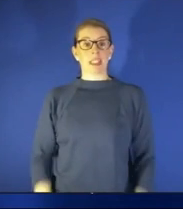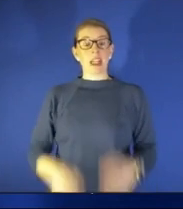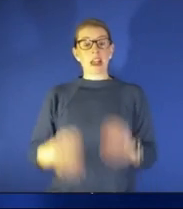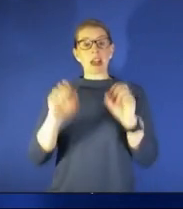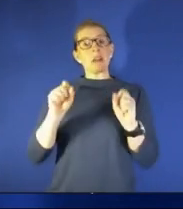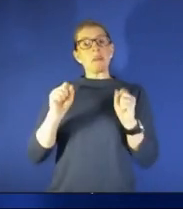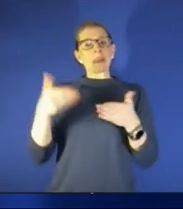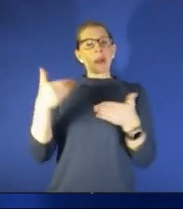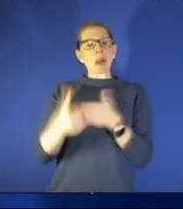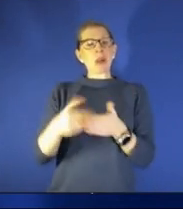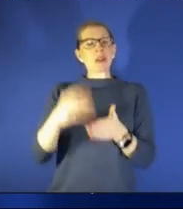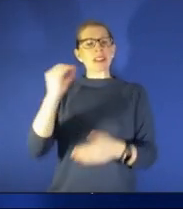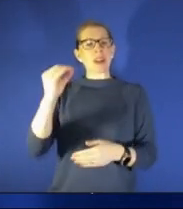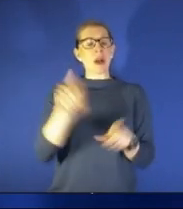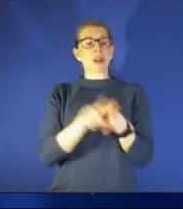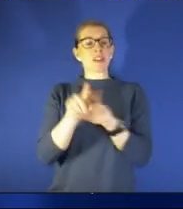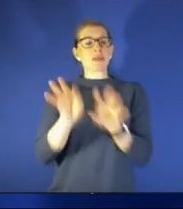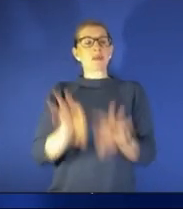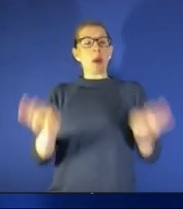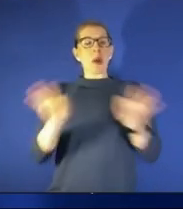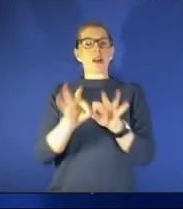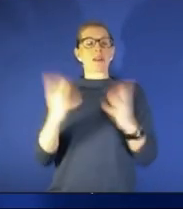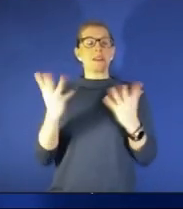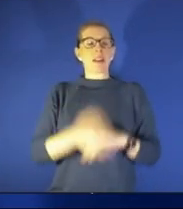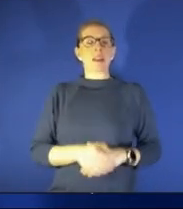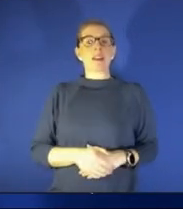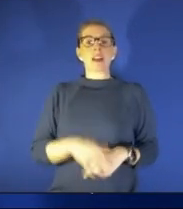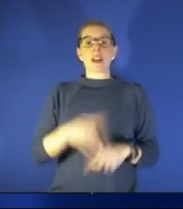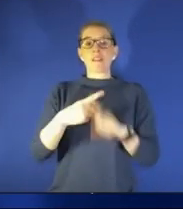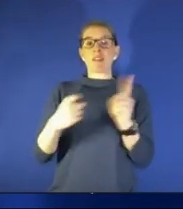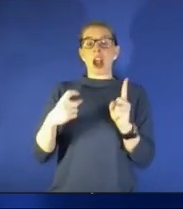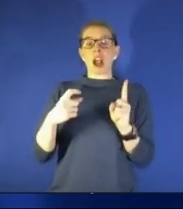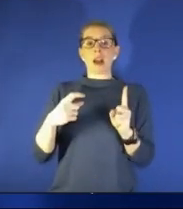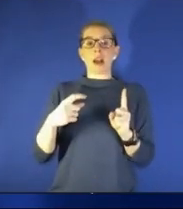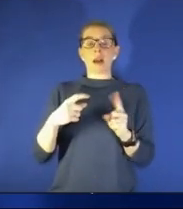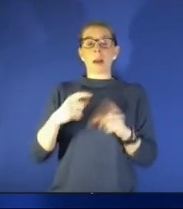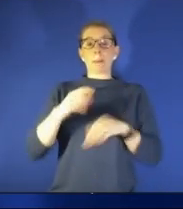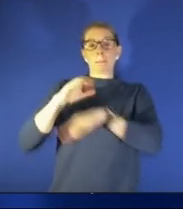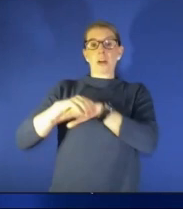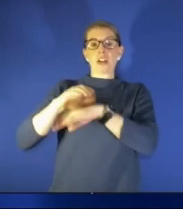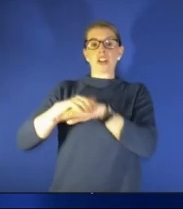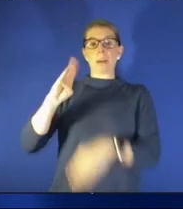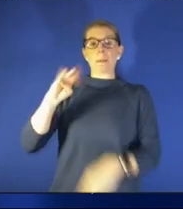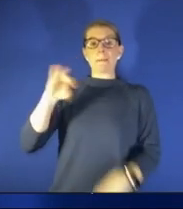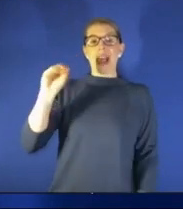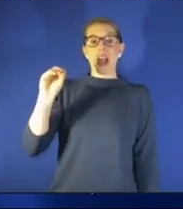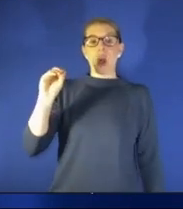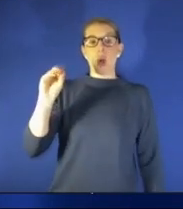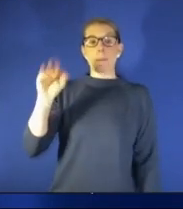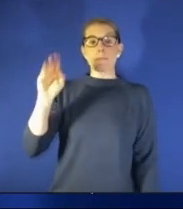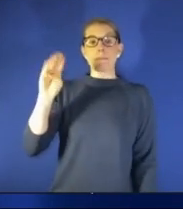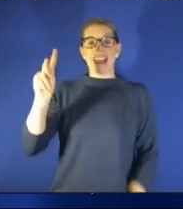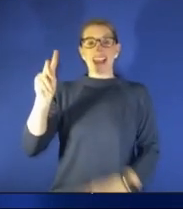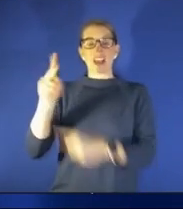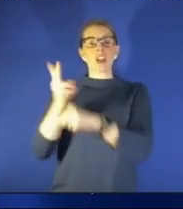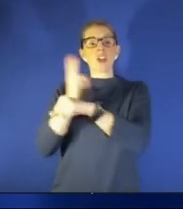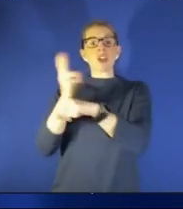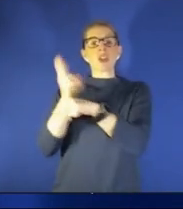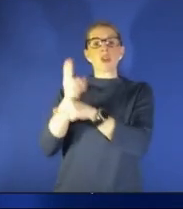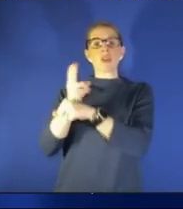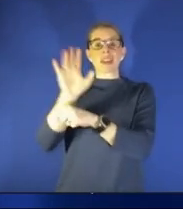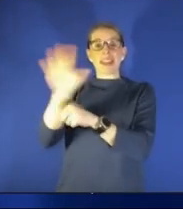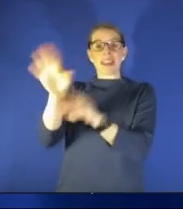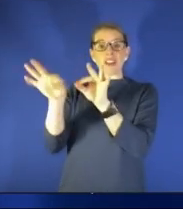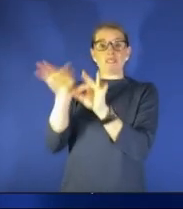also important to remember that uh this is from the british biobank so they used british definitions of a standard unit of